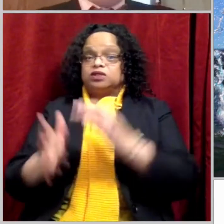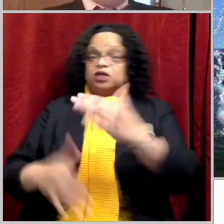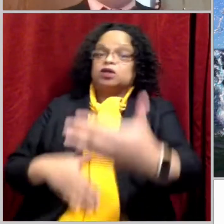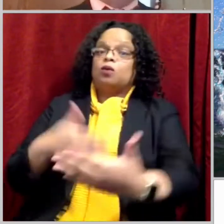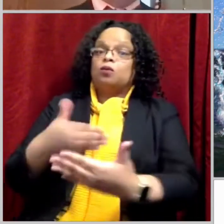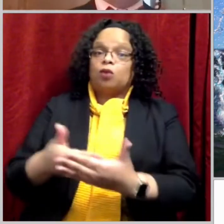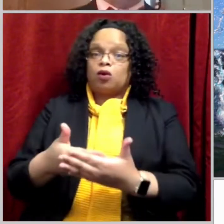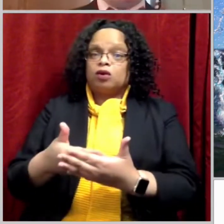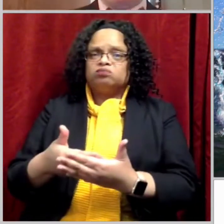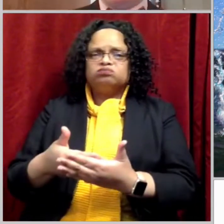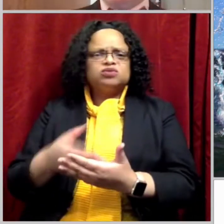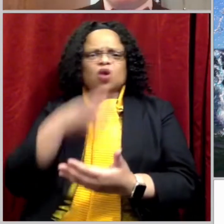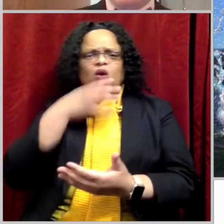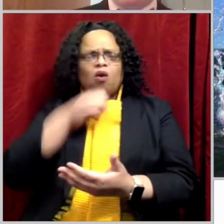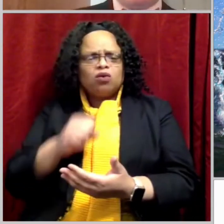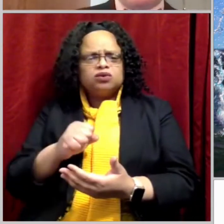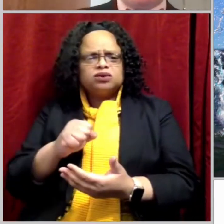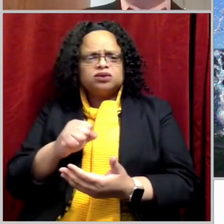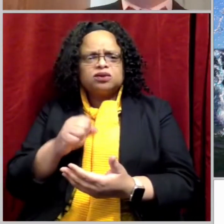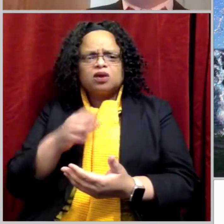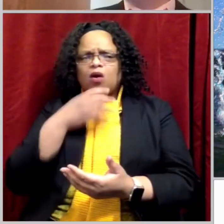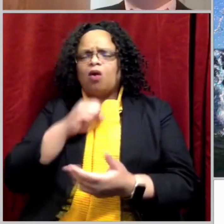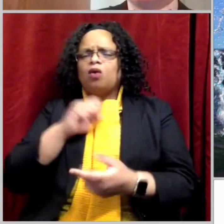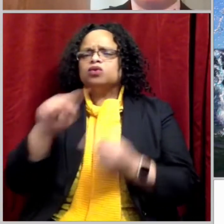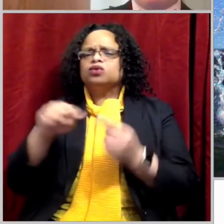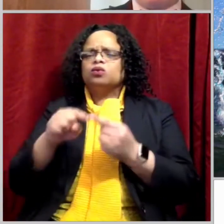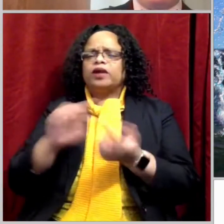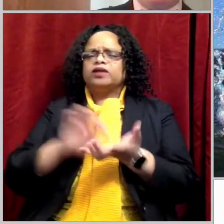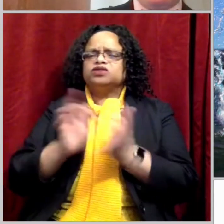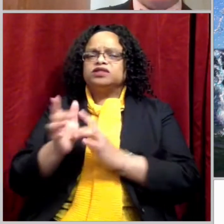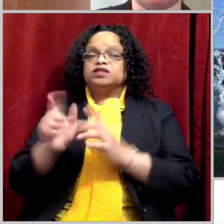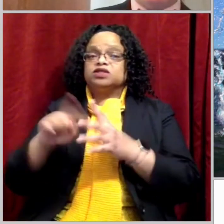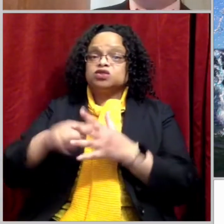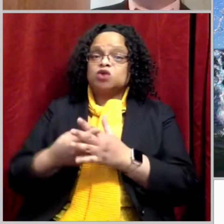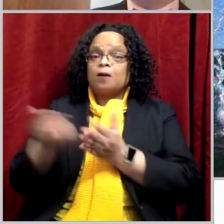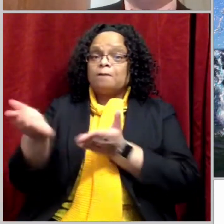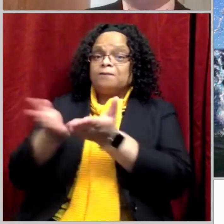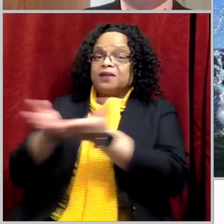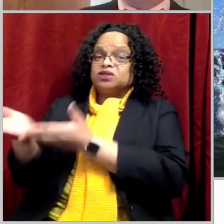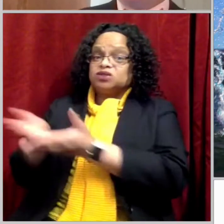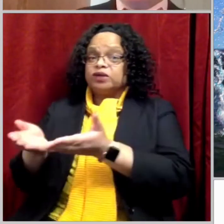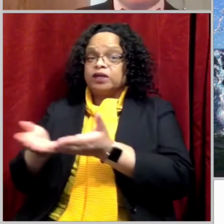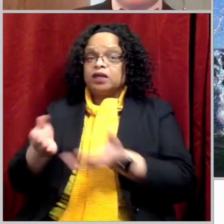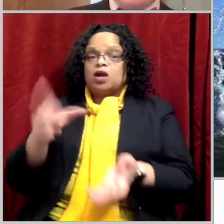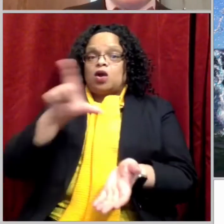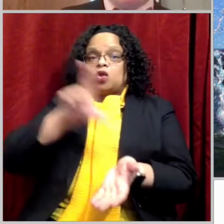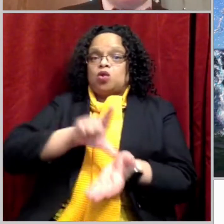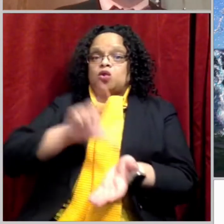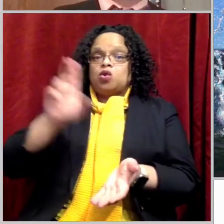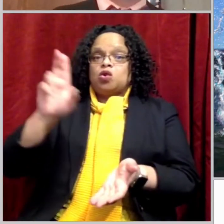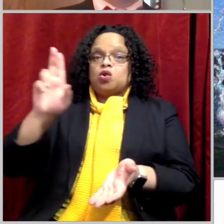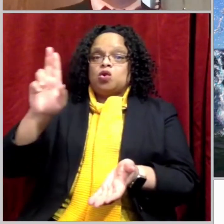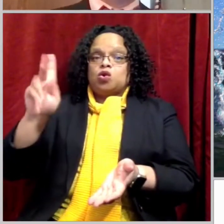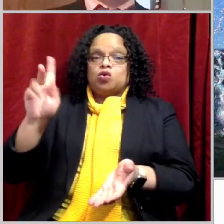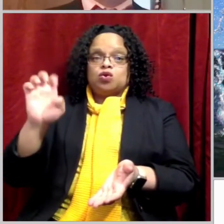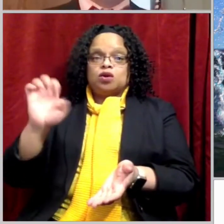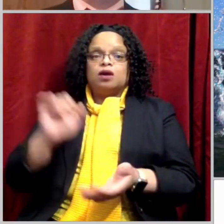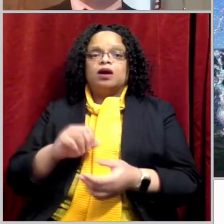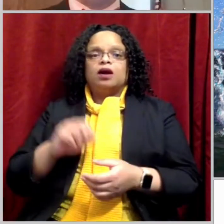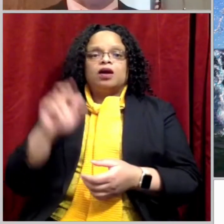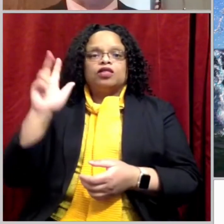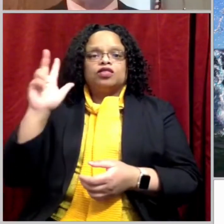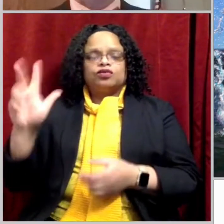How old was Jesus when he started his ministry? Luke 3, 23 tells us that he was 30